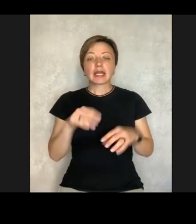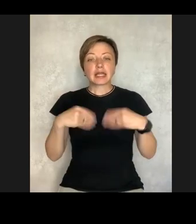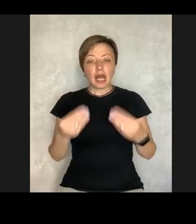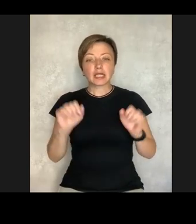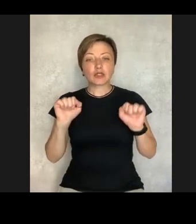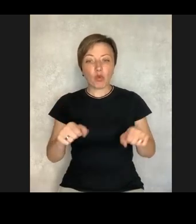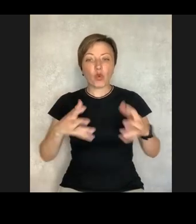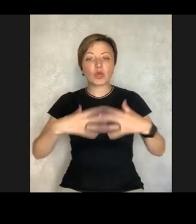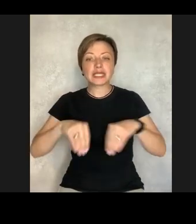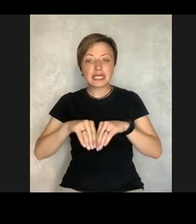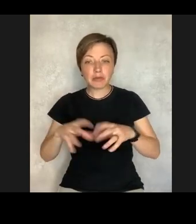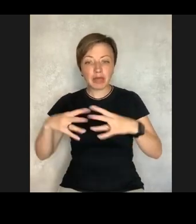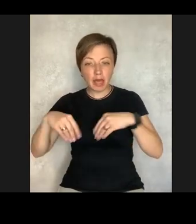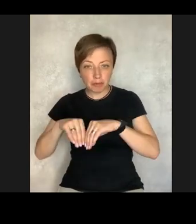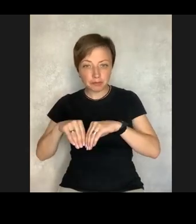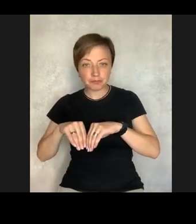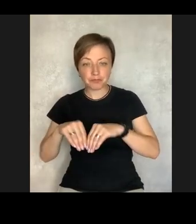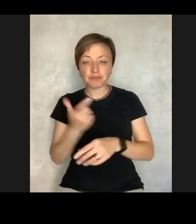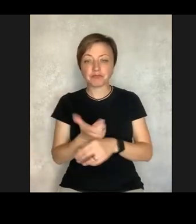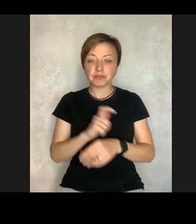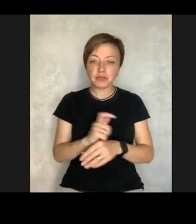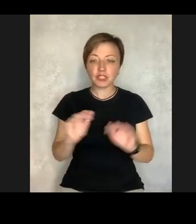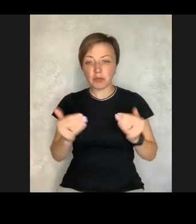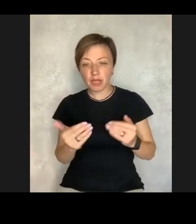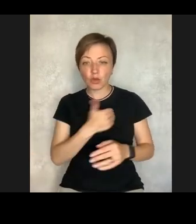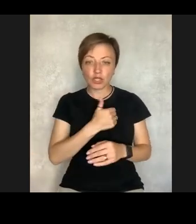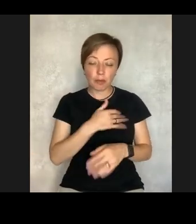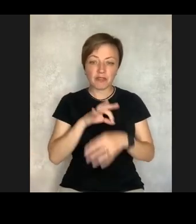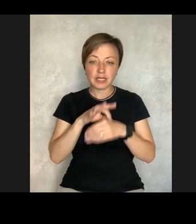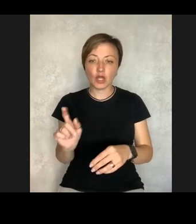grave conditions, with disability,